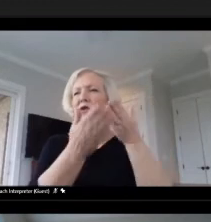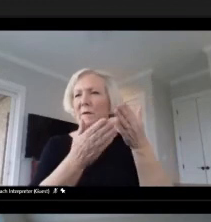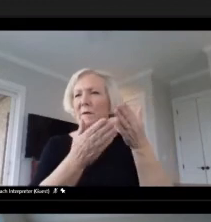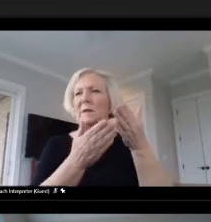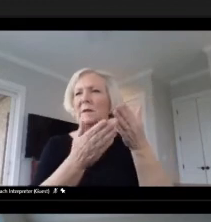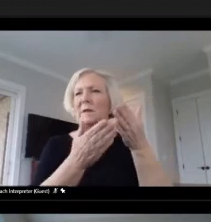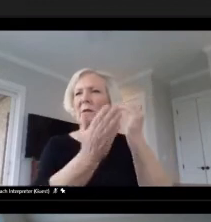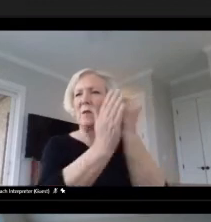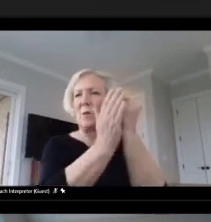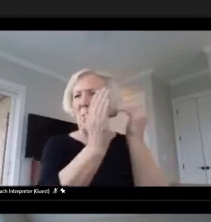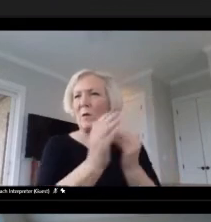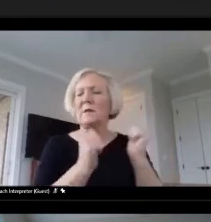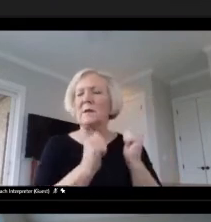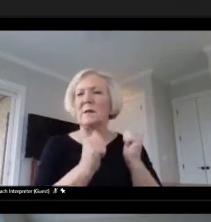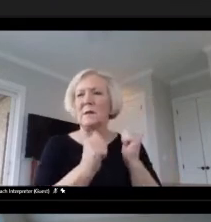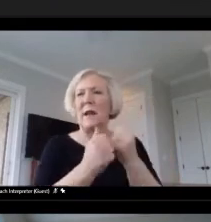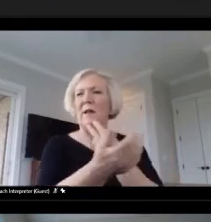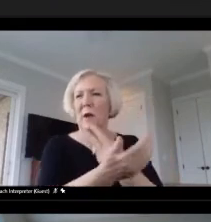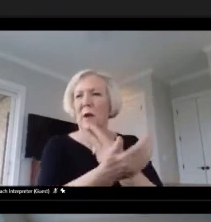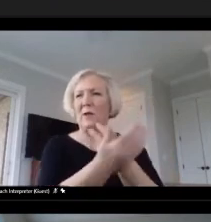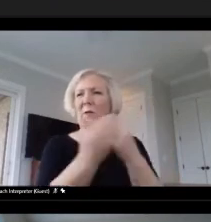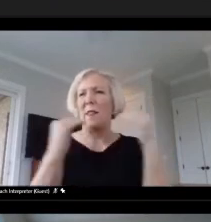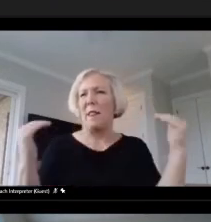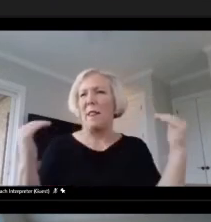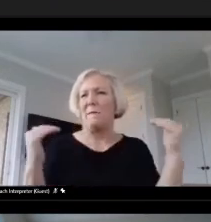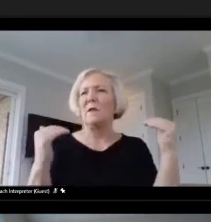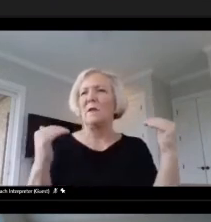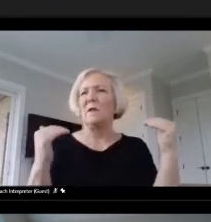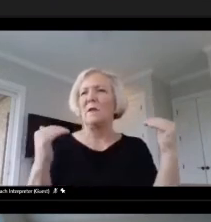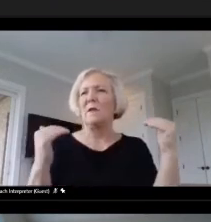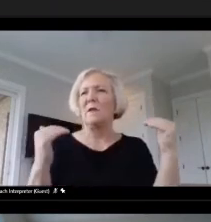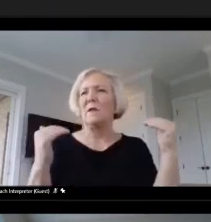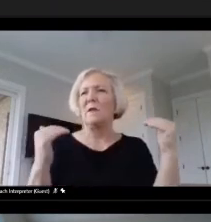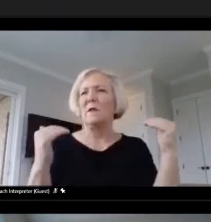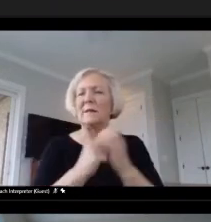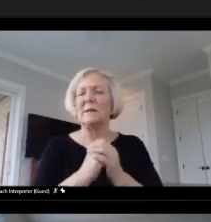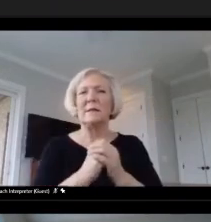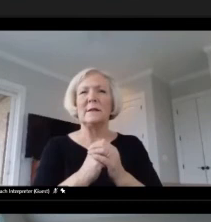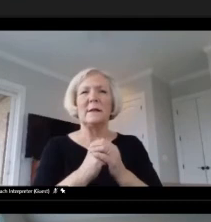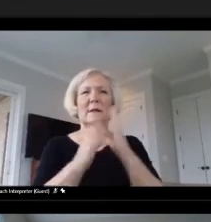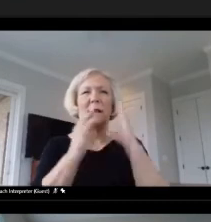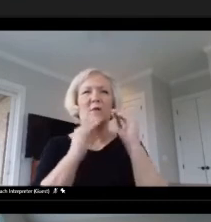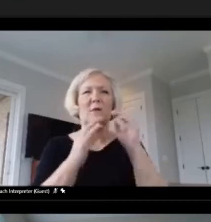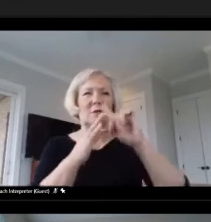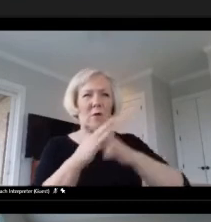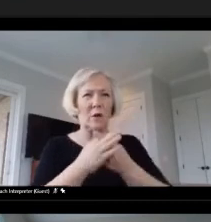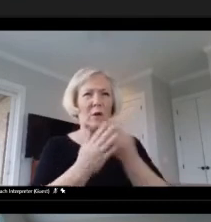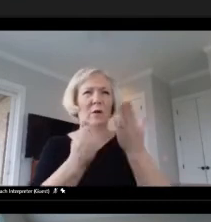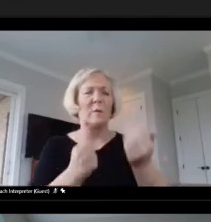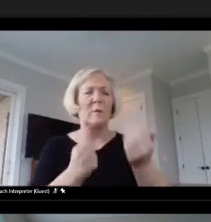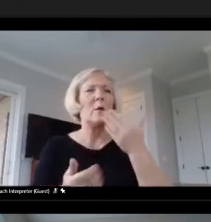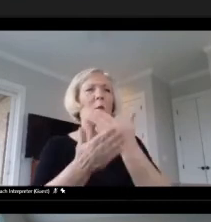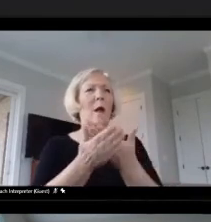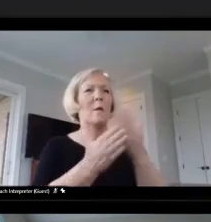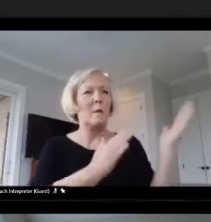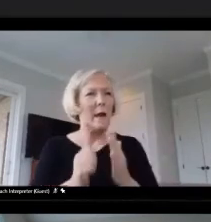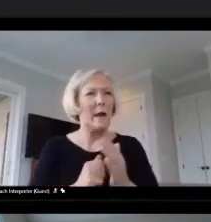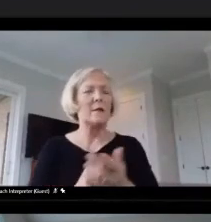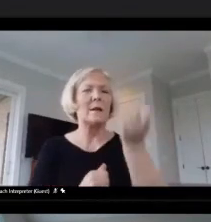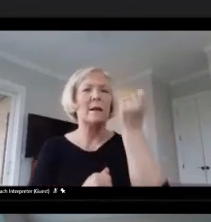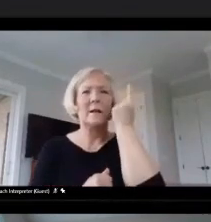So teachers coming into service will be well prepared and understand